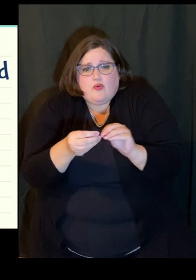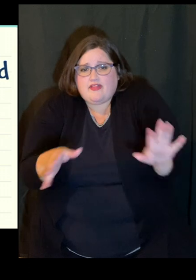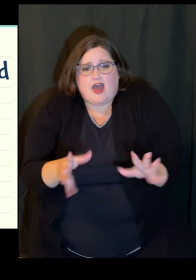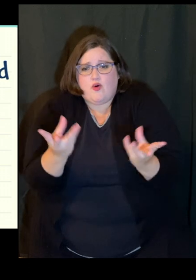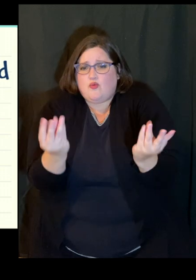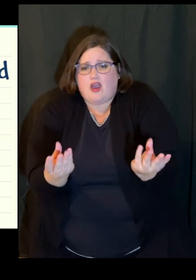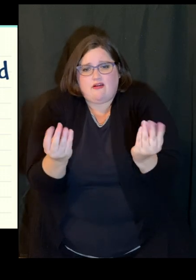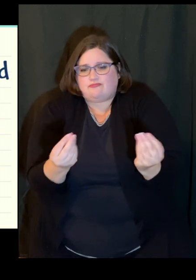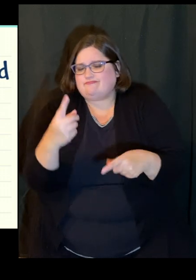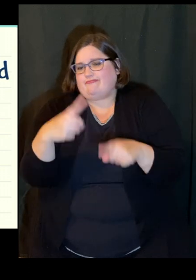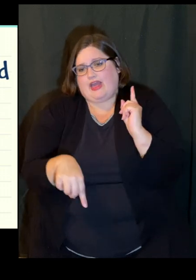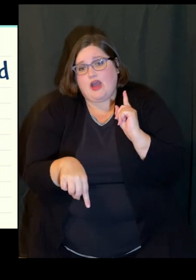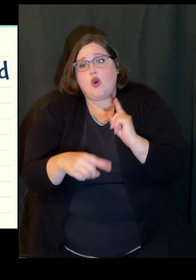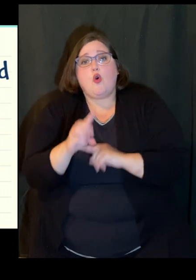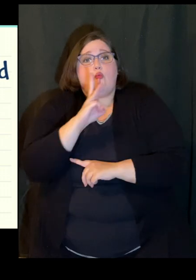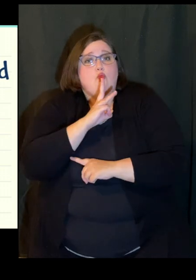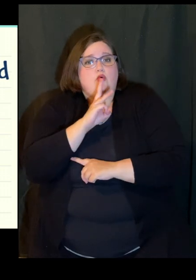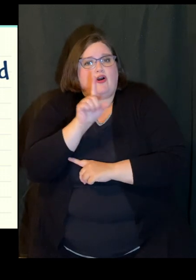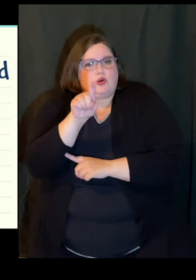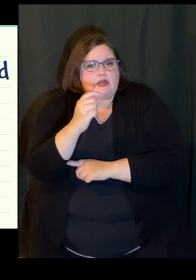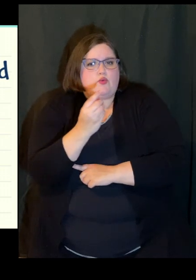that helps the soap do its job.